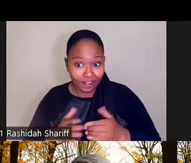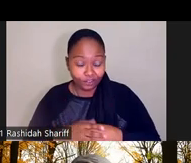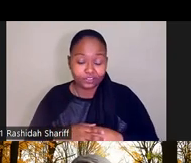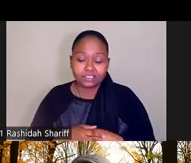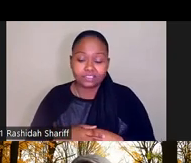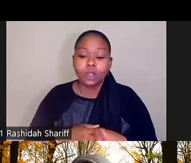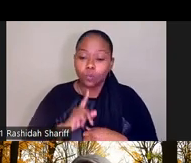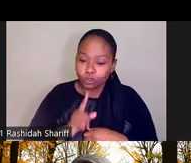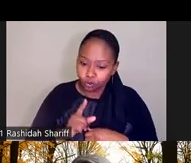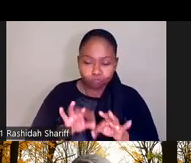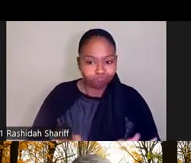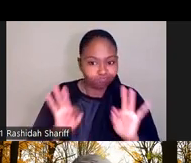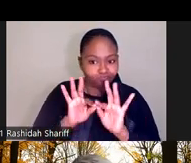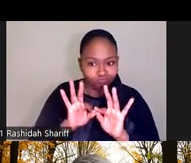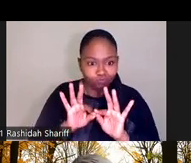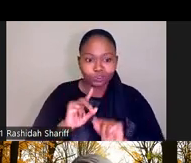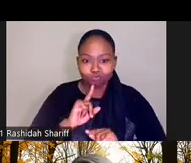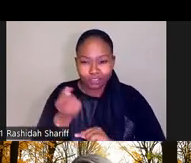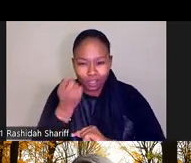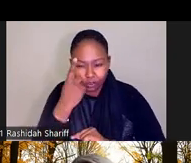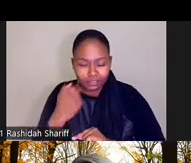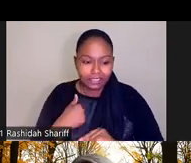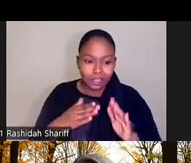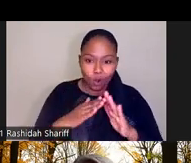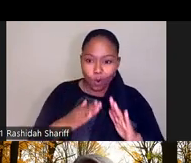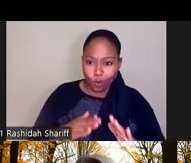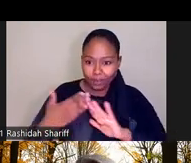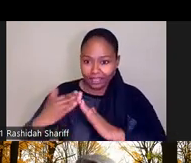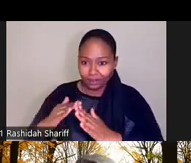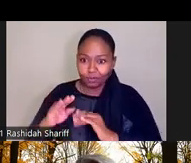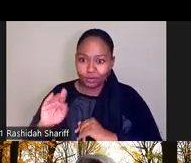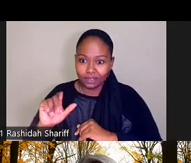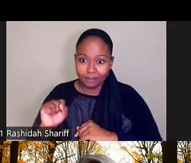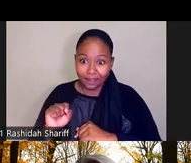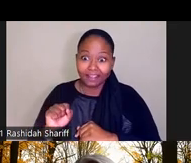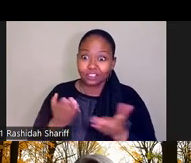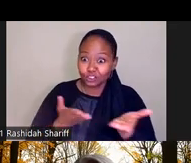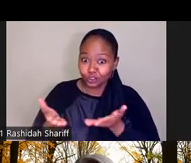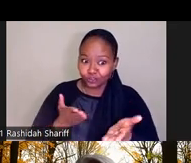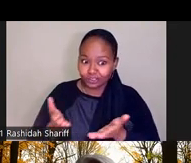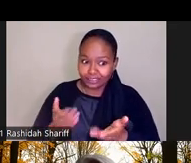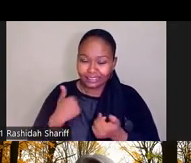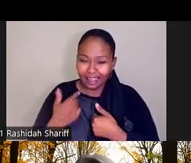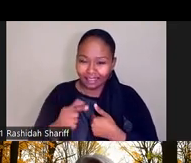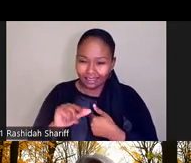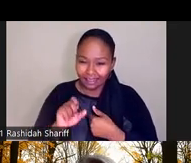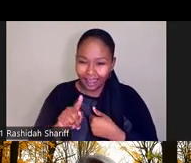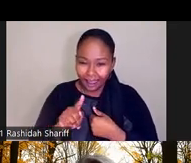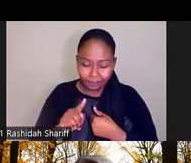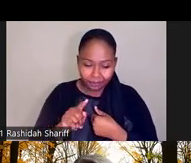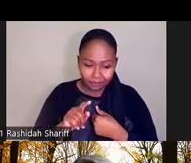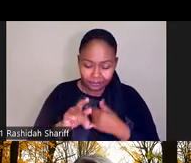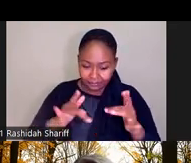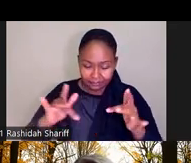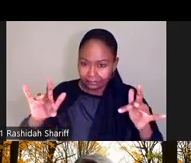critical to understand where home and community-based services are in the states and where the gaps in the system are. And this is really where the